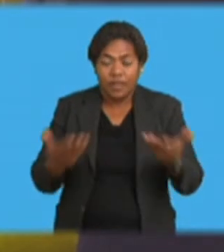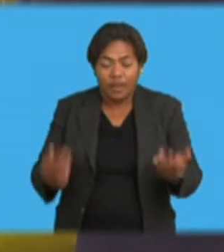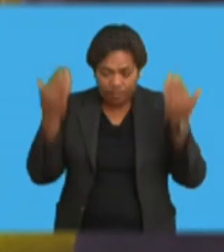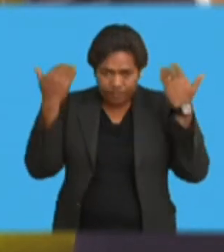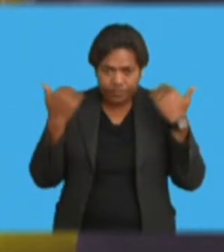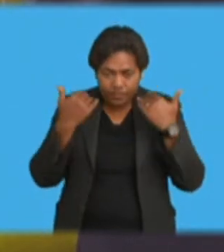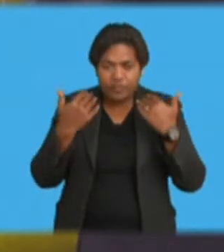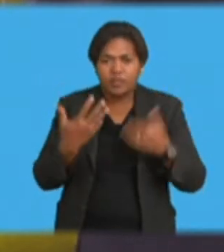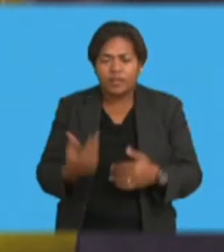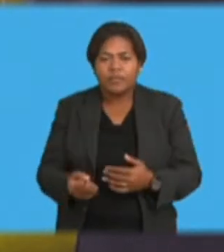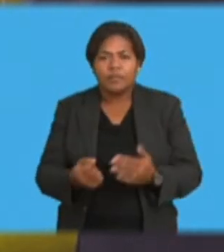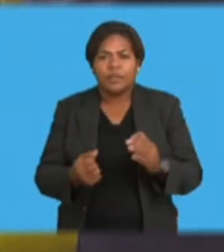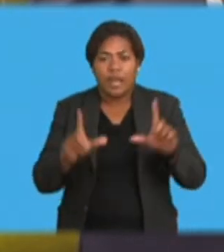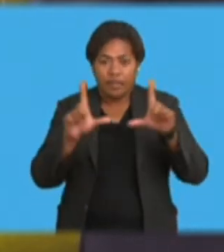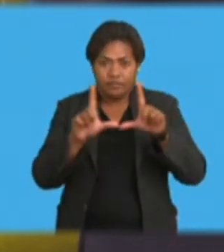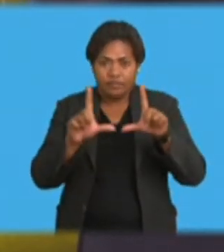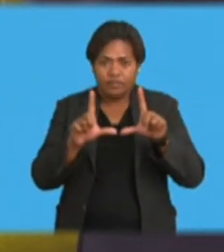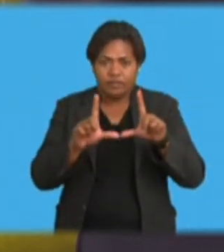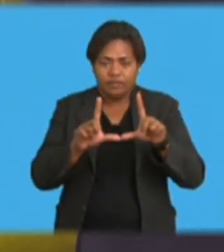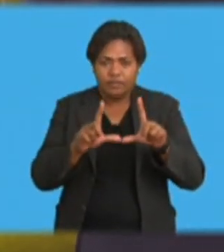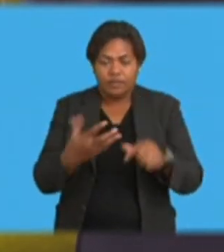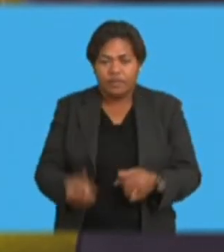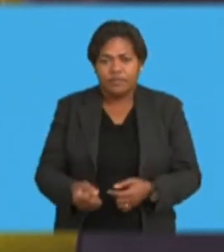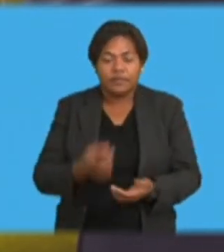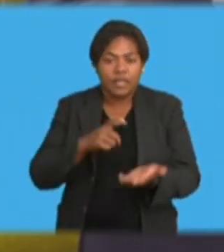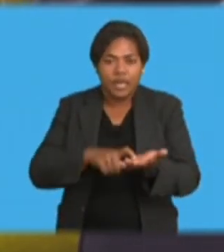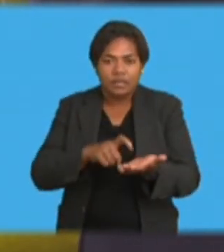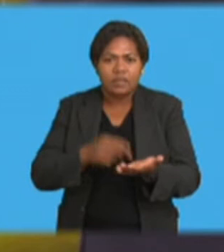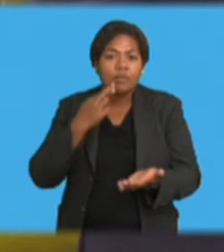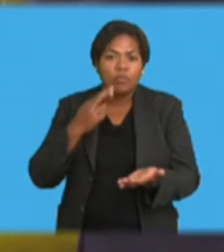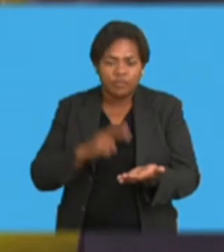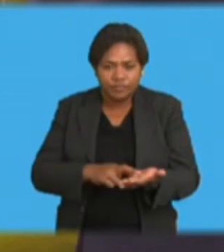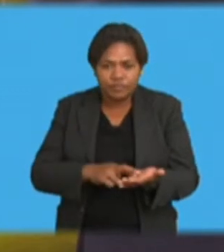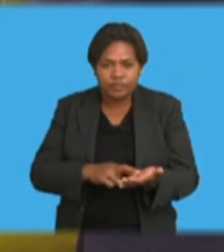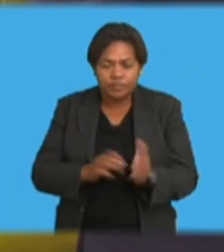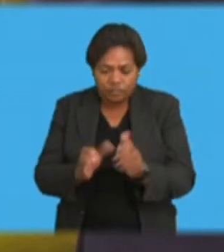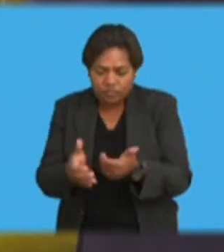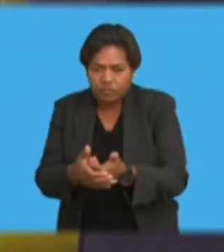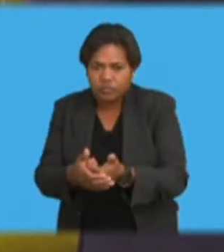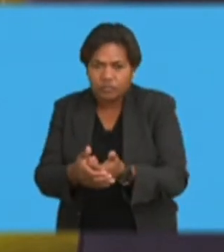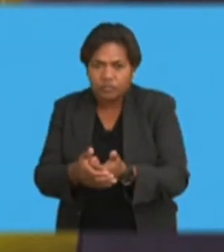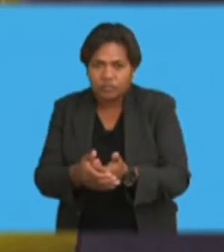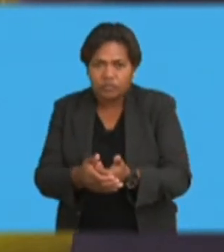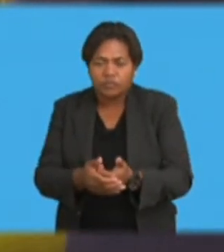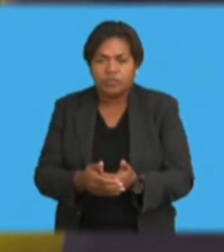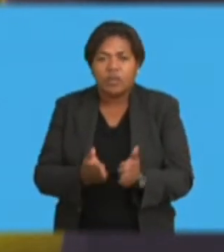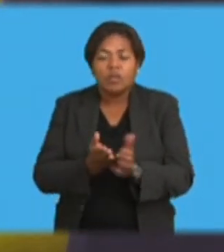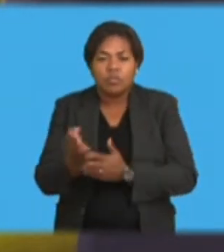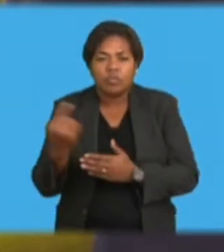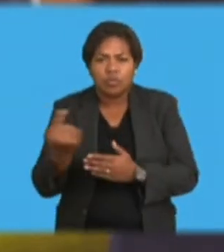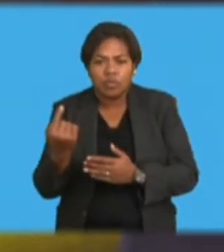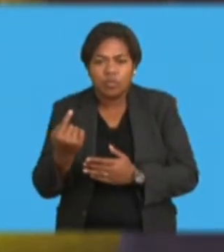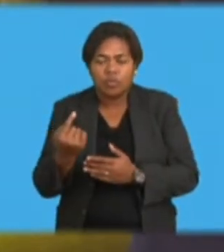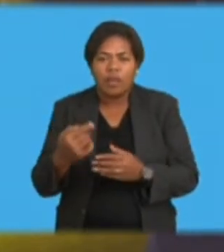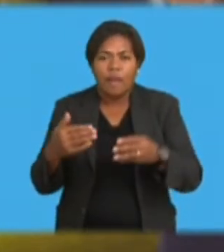you have to be a licensed credit reporting agency, regulated by the Reserve Bank of Fiji. And in the